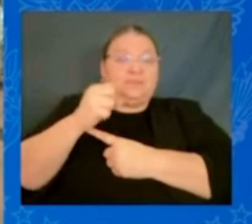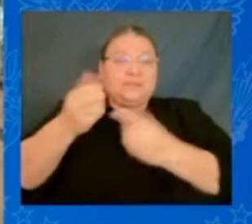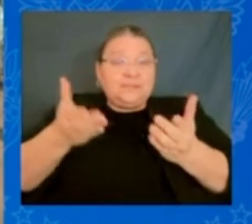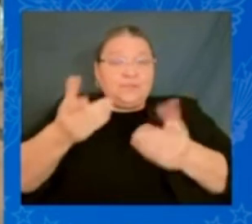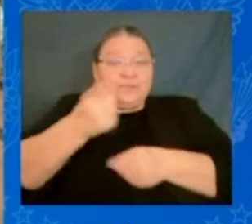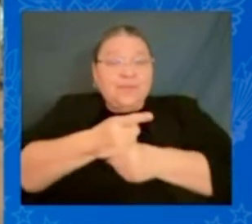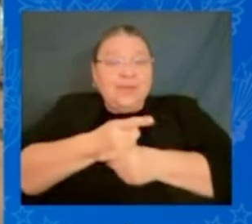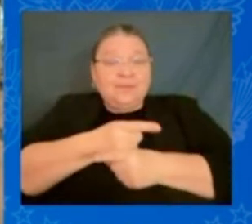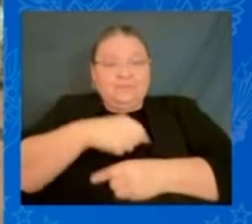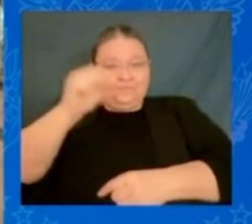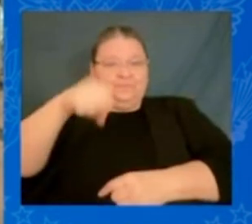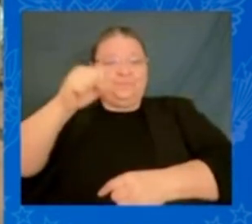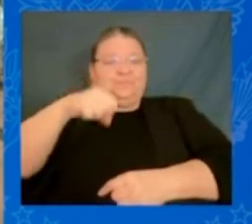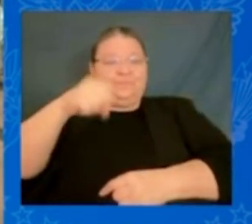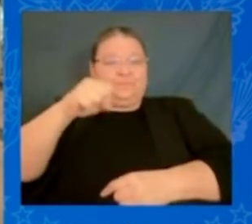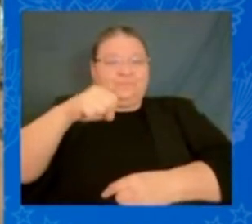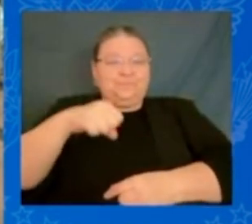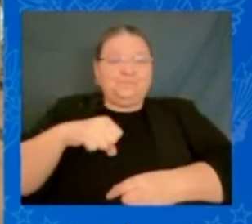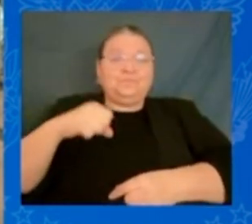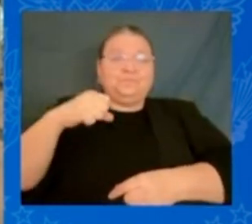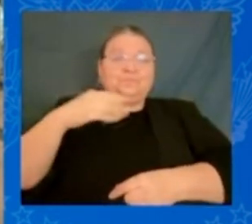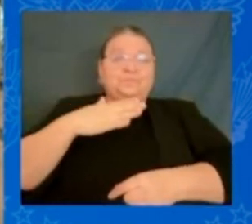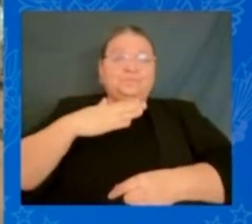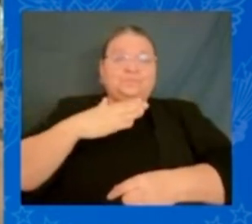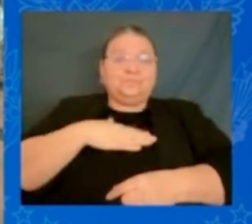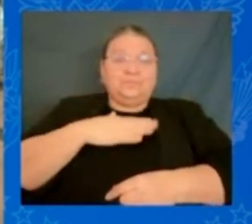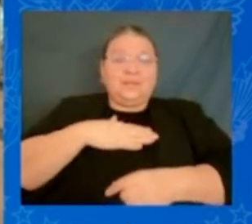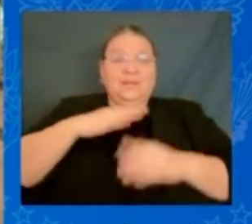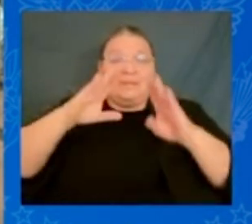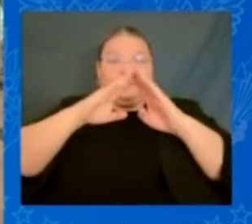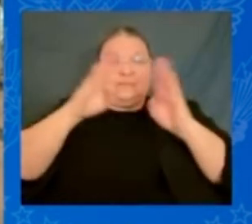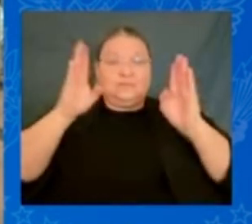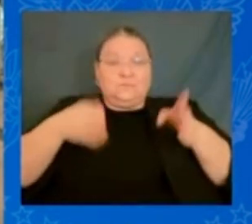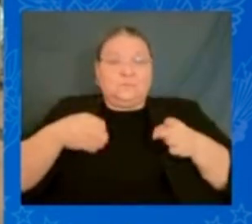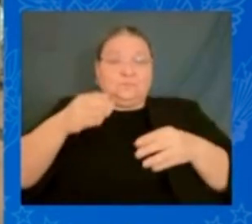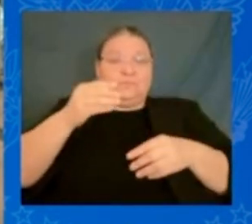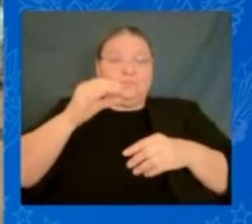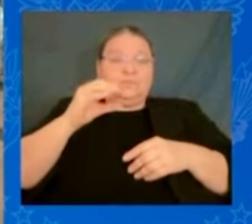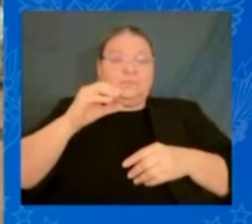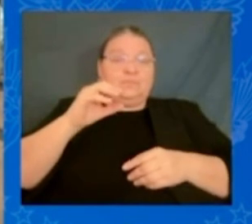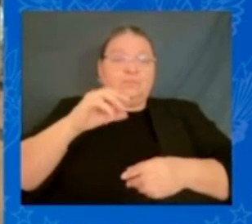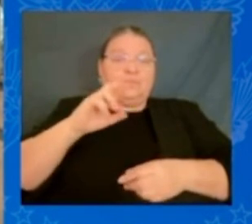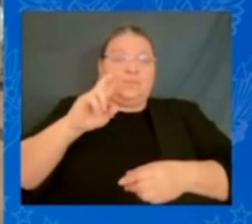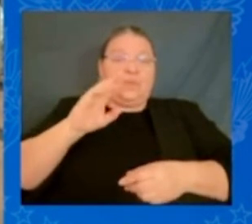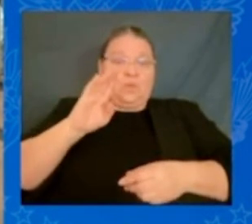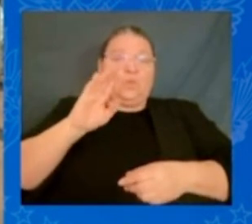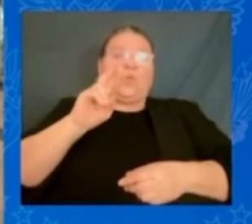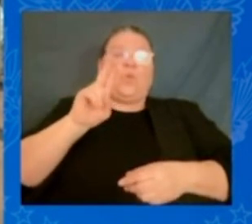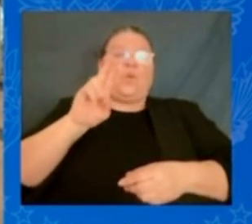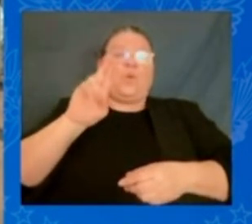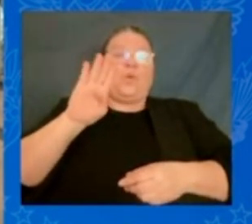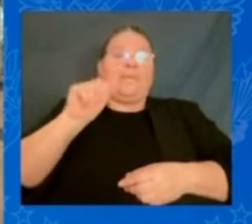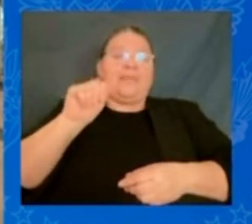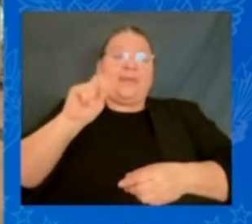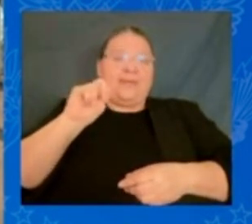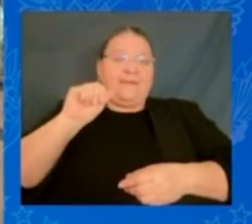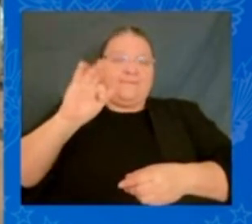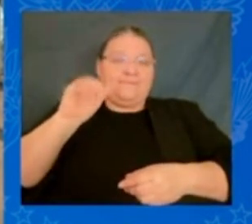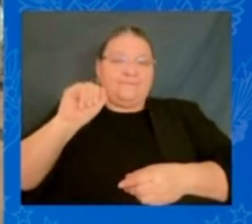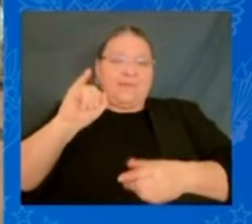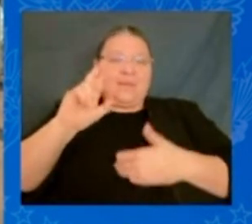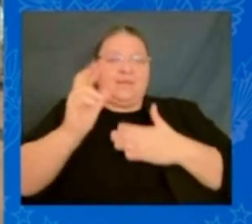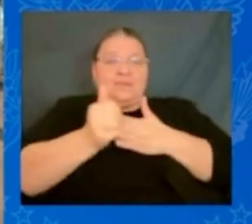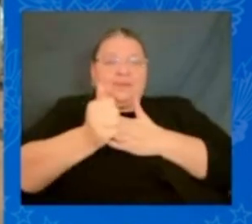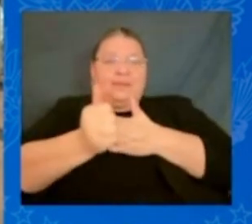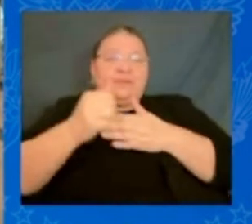She's my Secretary of Housing and Urban Affairs. Look, she's leading the way on housing discrimination and affordable quality housing. My message